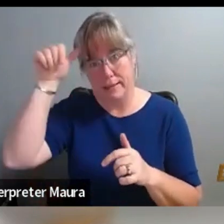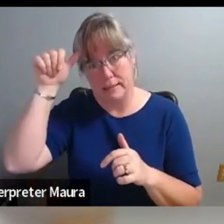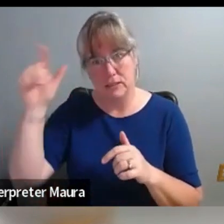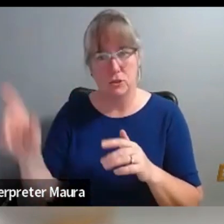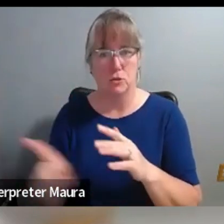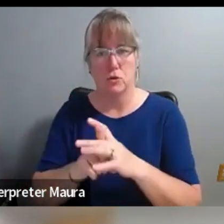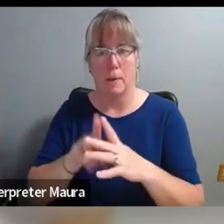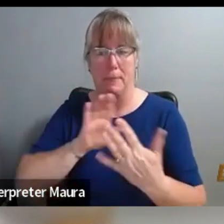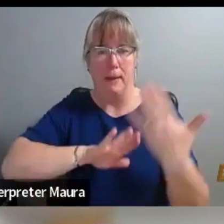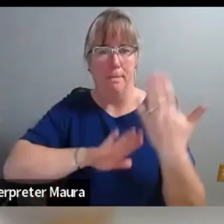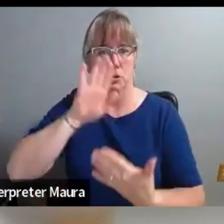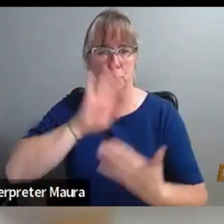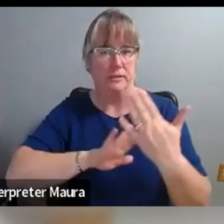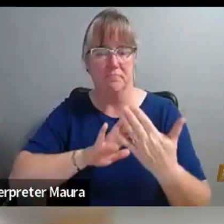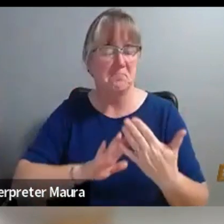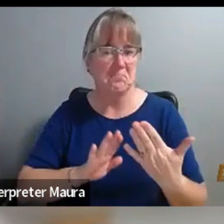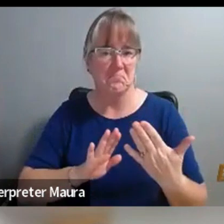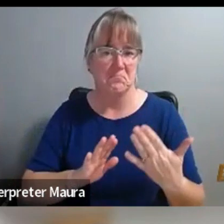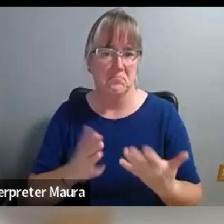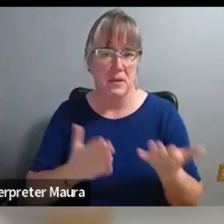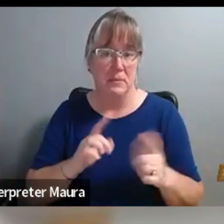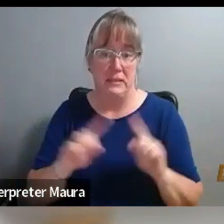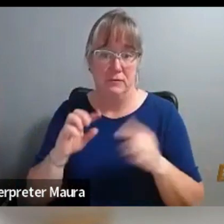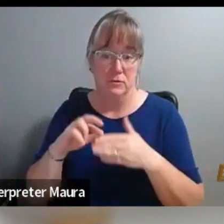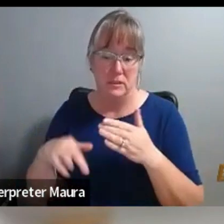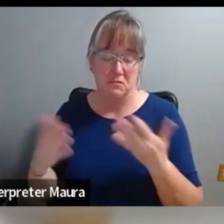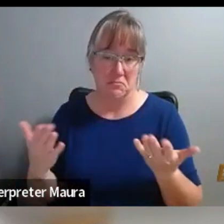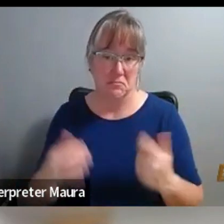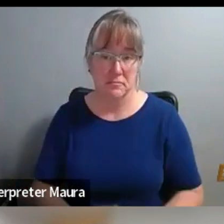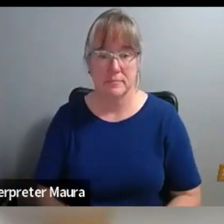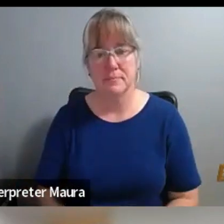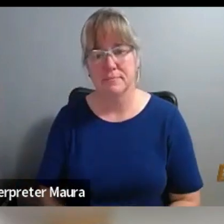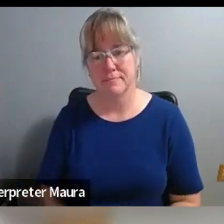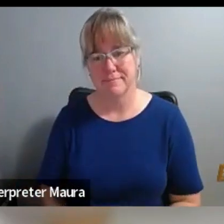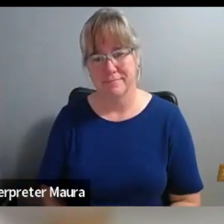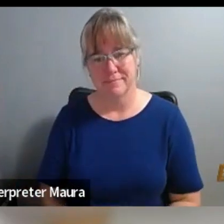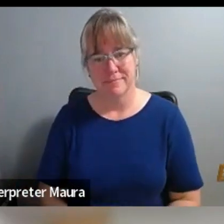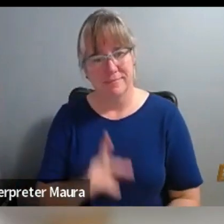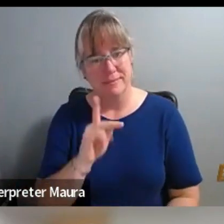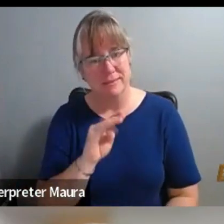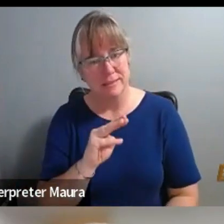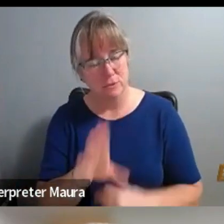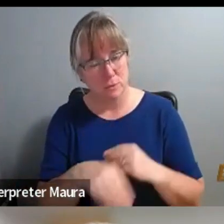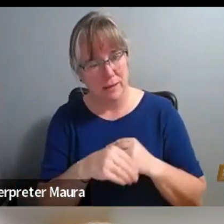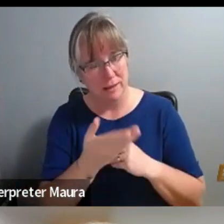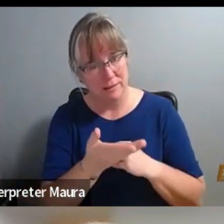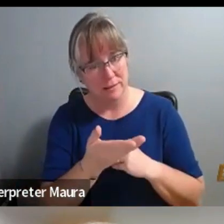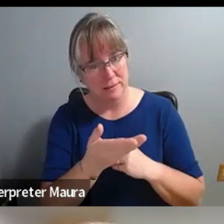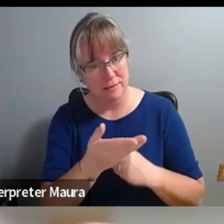person. So this is interesting. Kim, are you wanting to add something to that? Or?